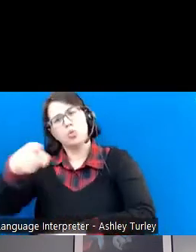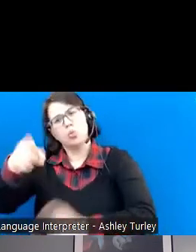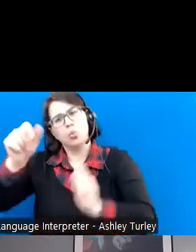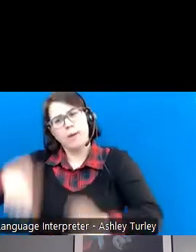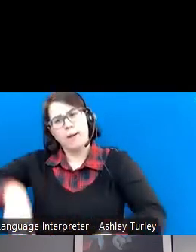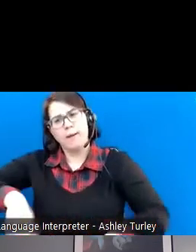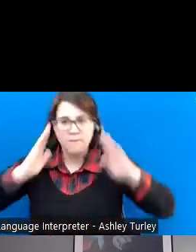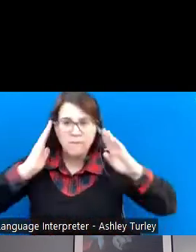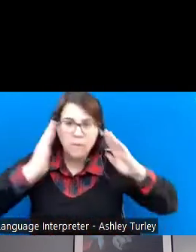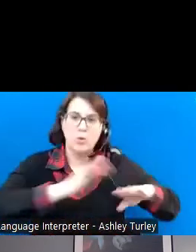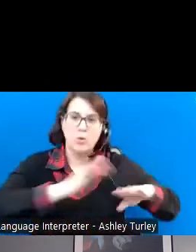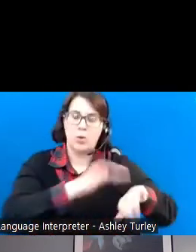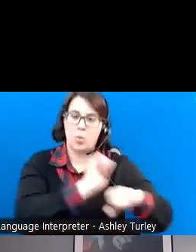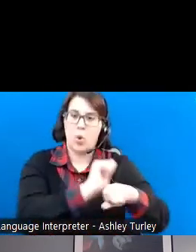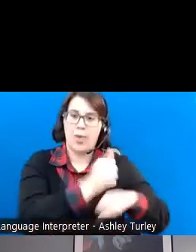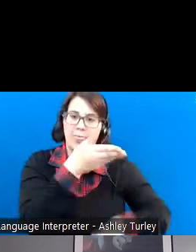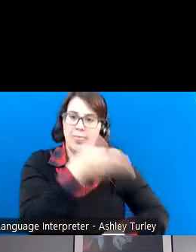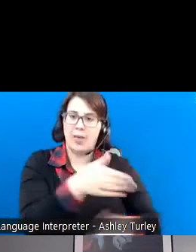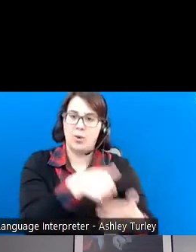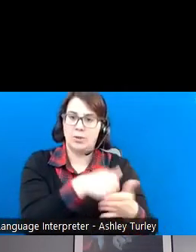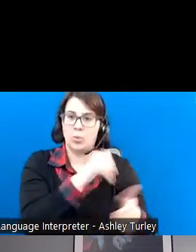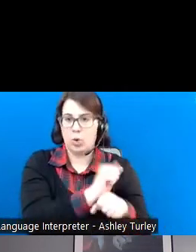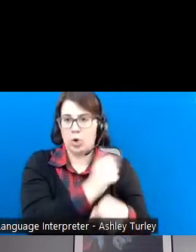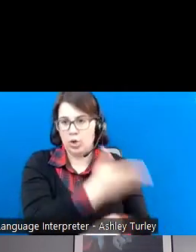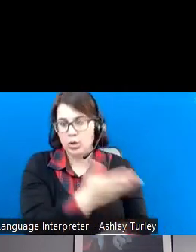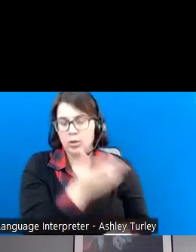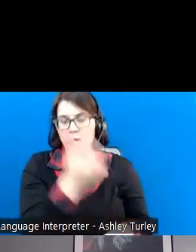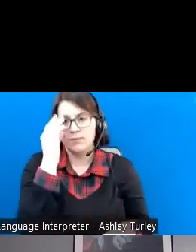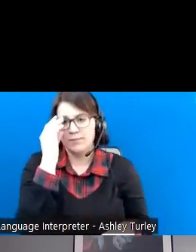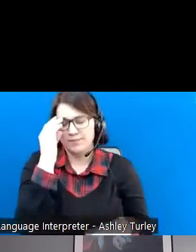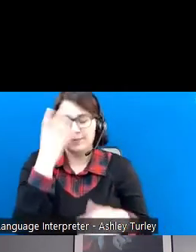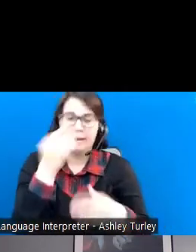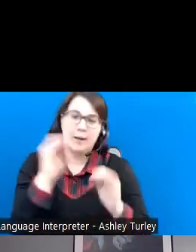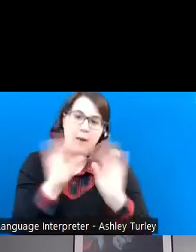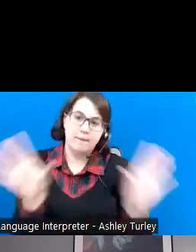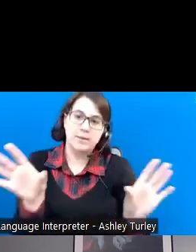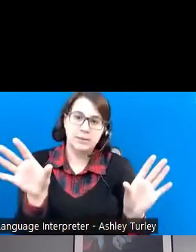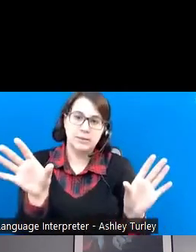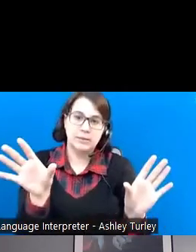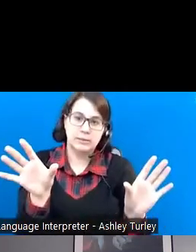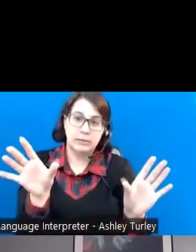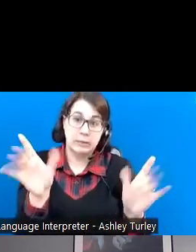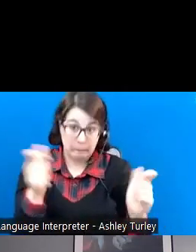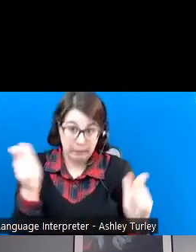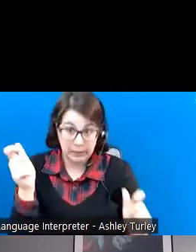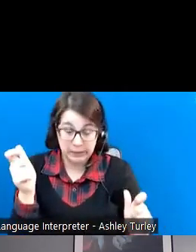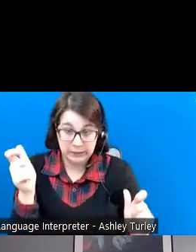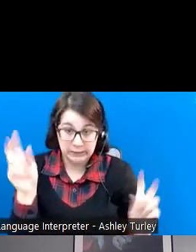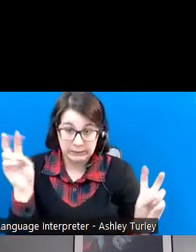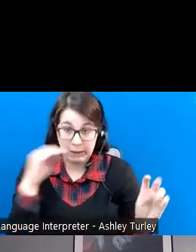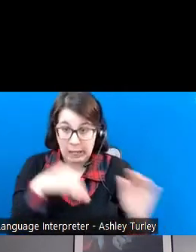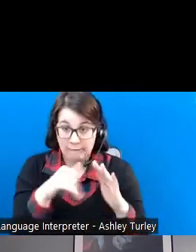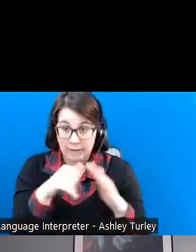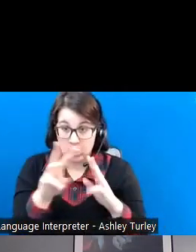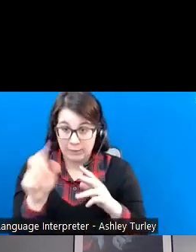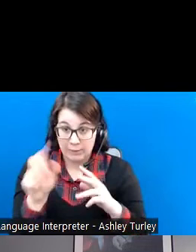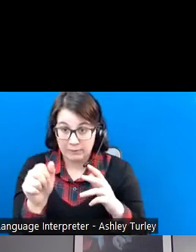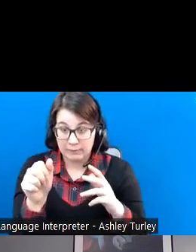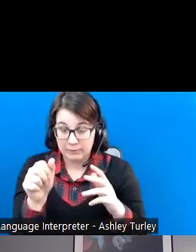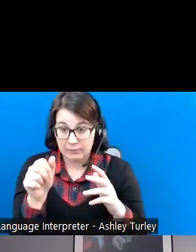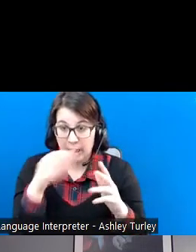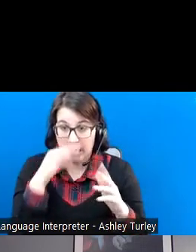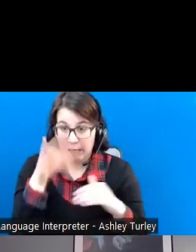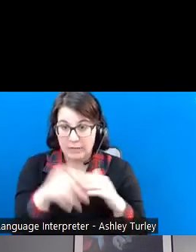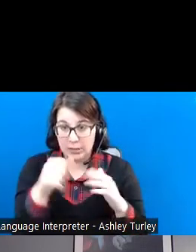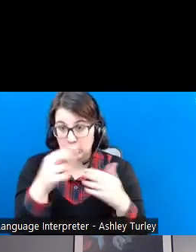focus on your work while you're at your job. And obviously, the big elephant in the room in West Virginia is transportation. I mean, I